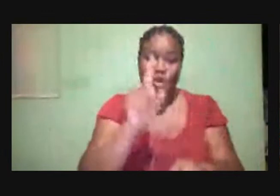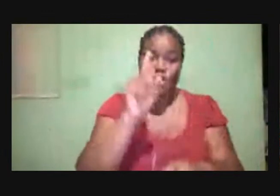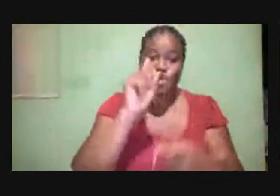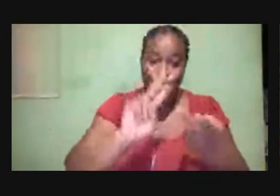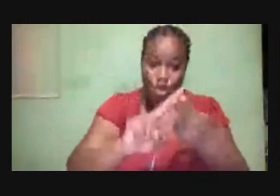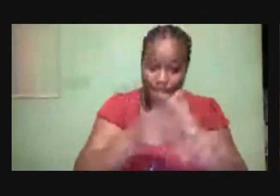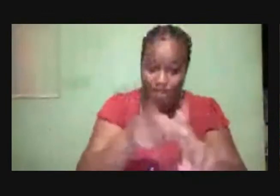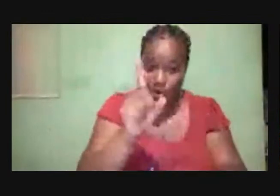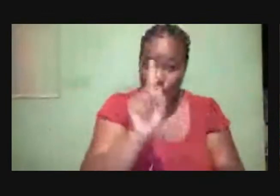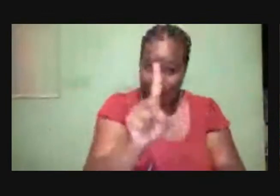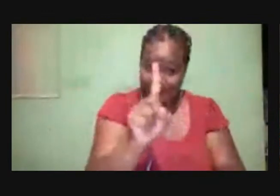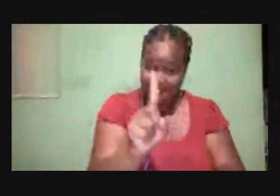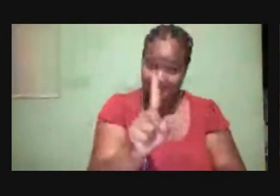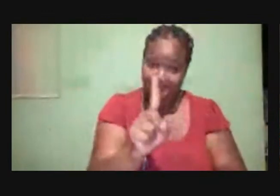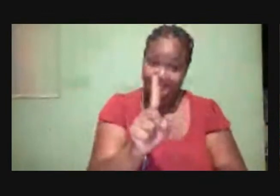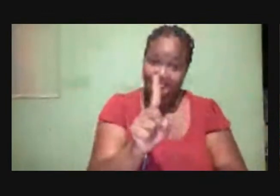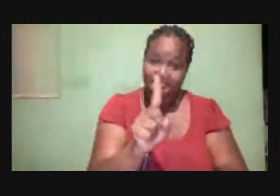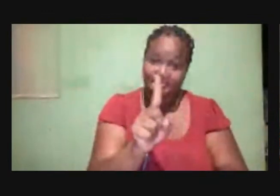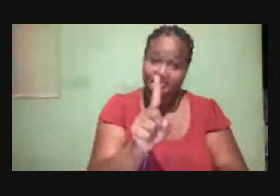one.